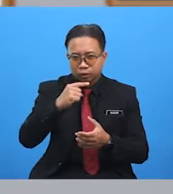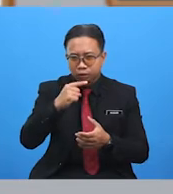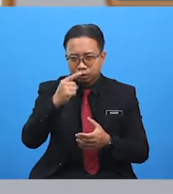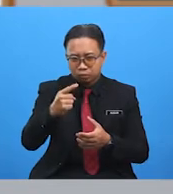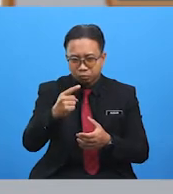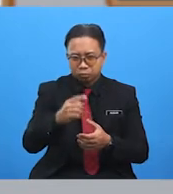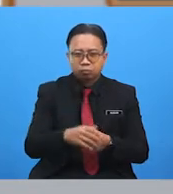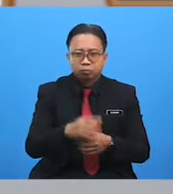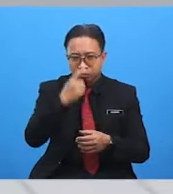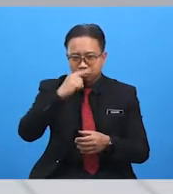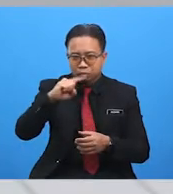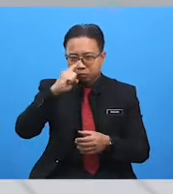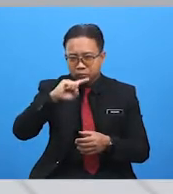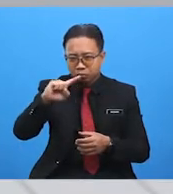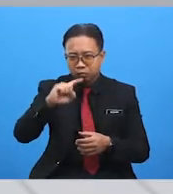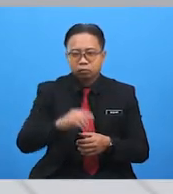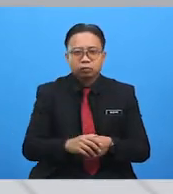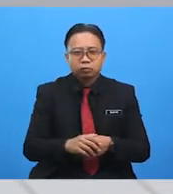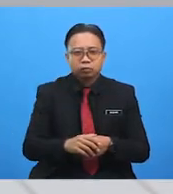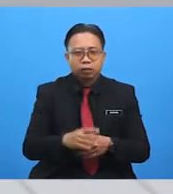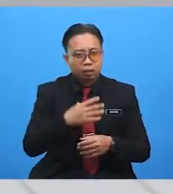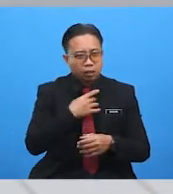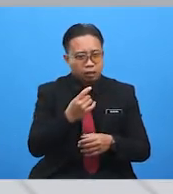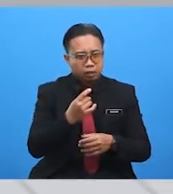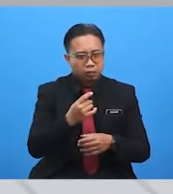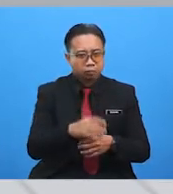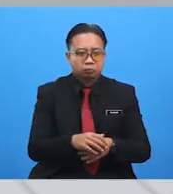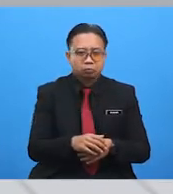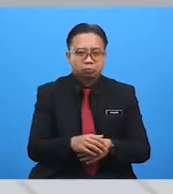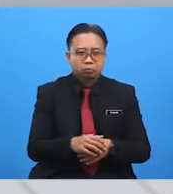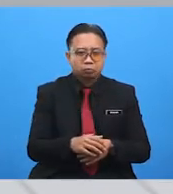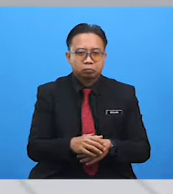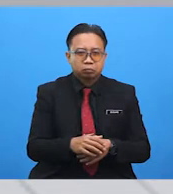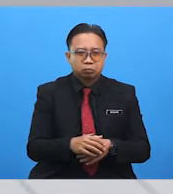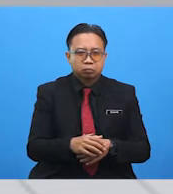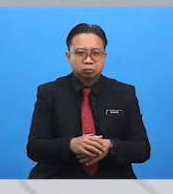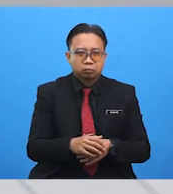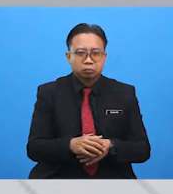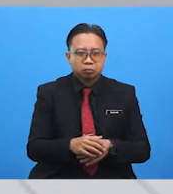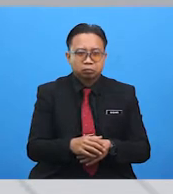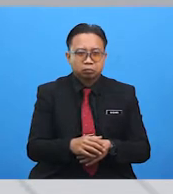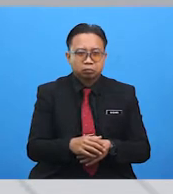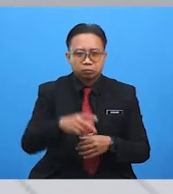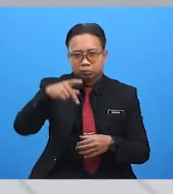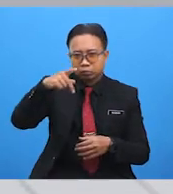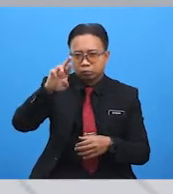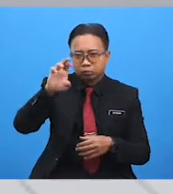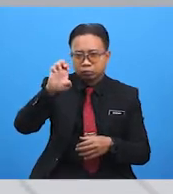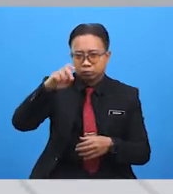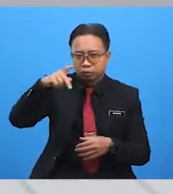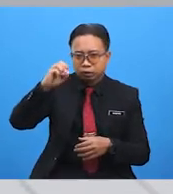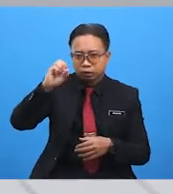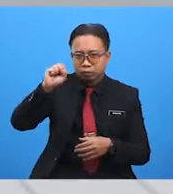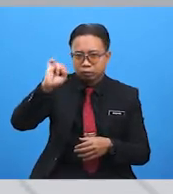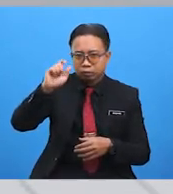hot country. Take note that the word like in these questions is a preposition and has